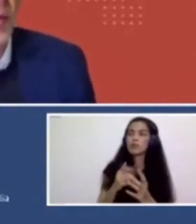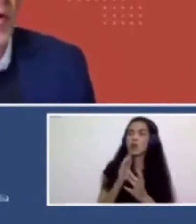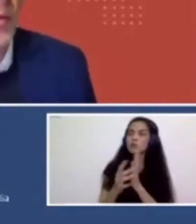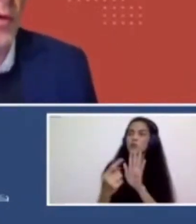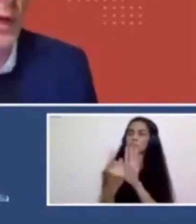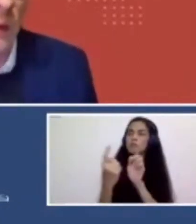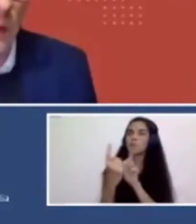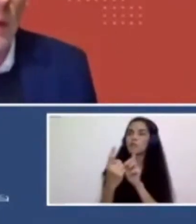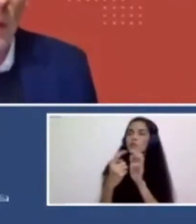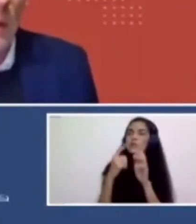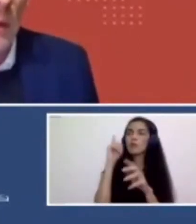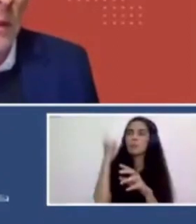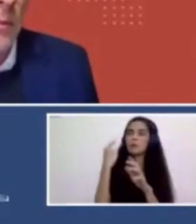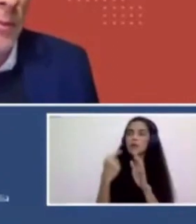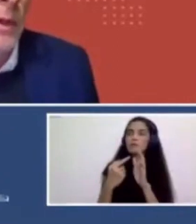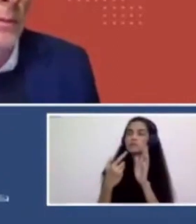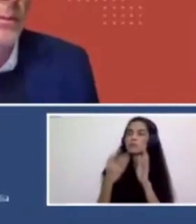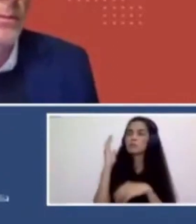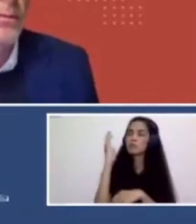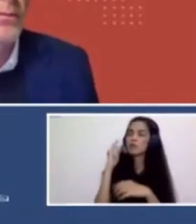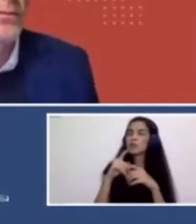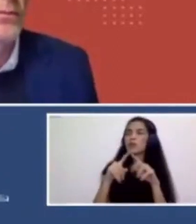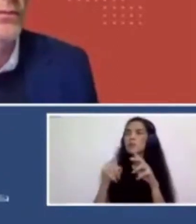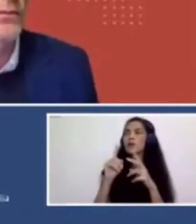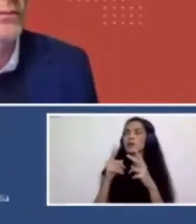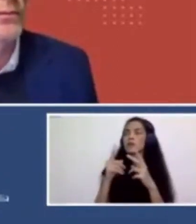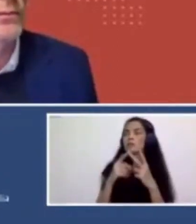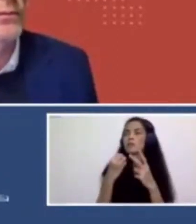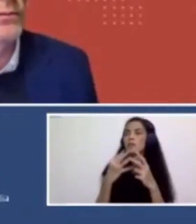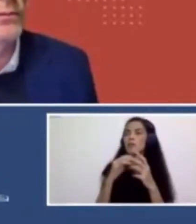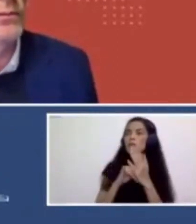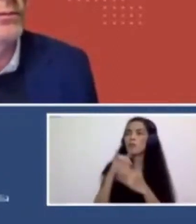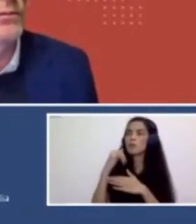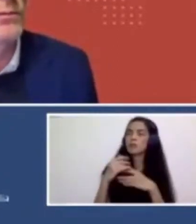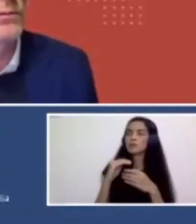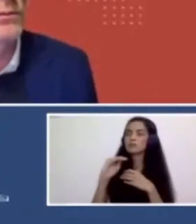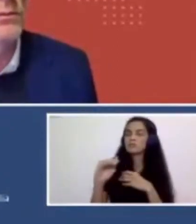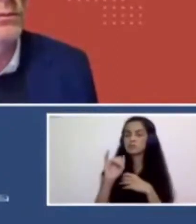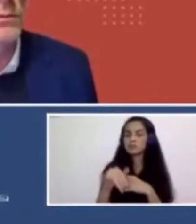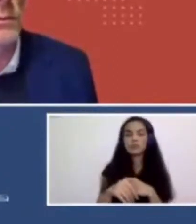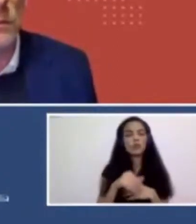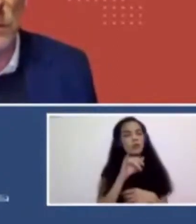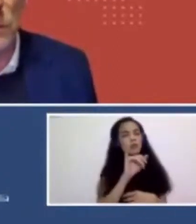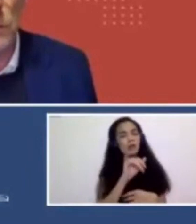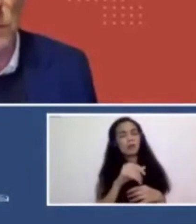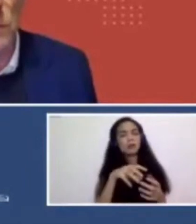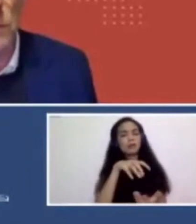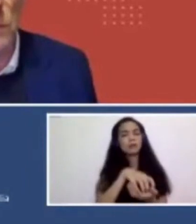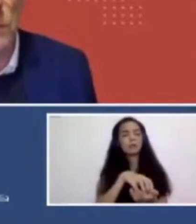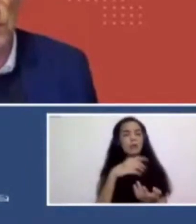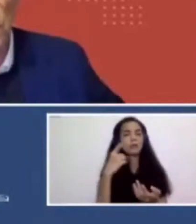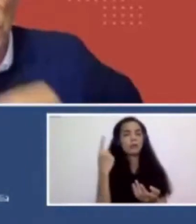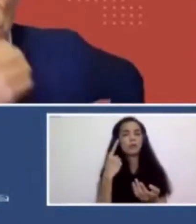and open up your own opportunities. Yeah, yeah, yeah, yeah, yeah, yeah, Well, most of the public artworks, especially like, you know,